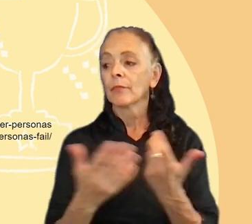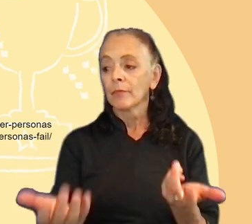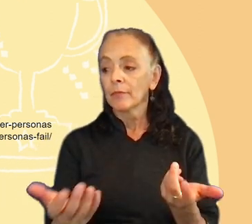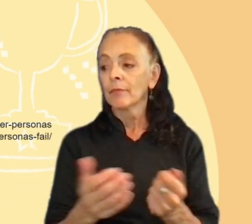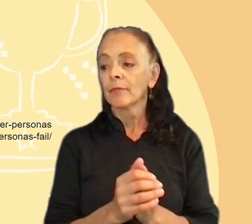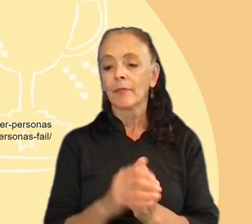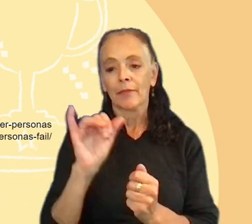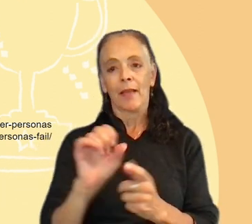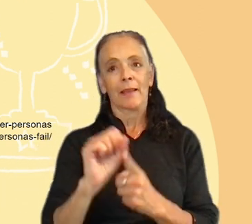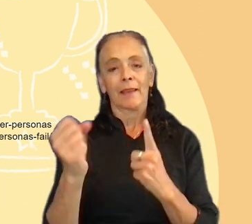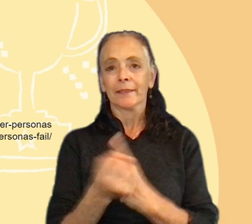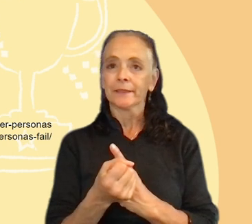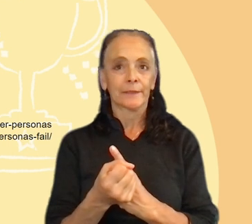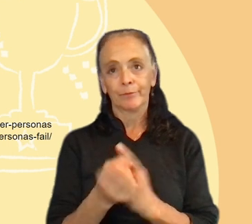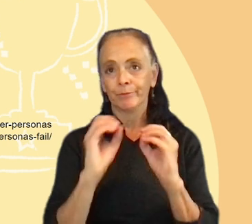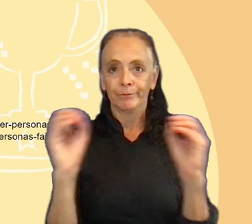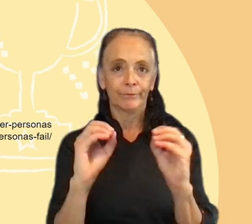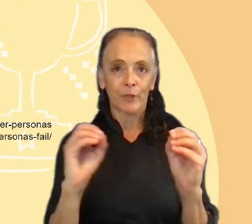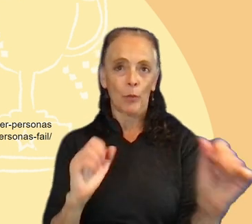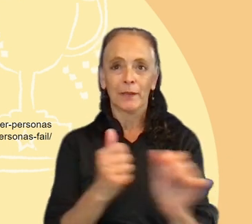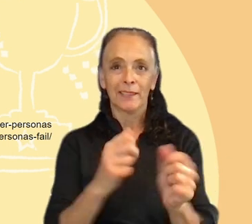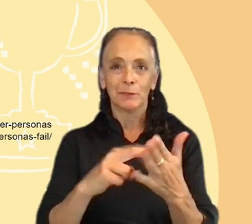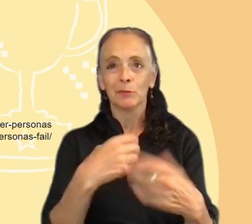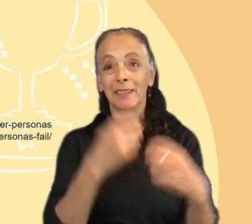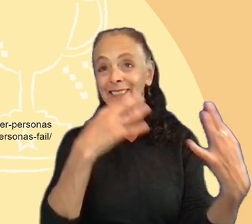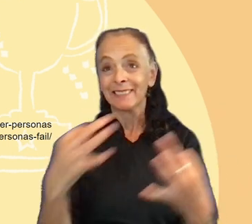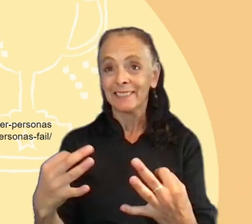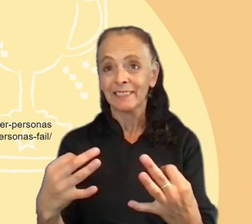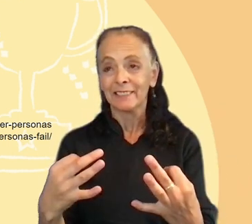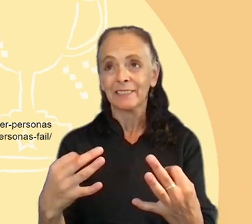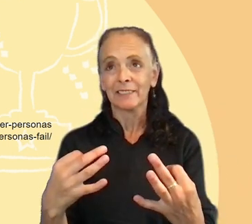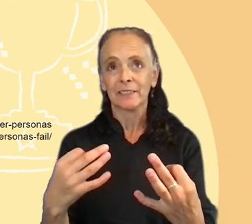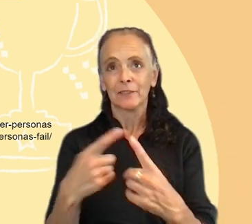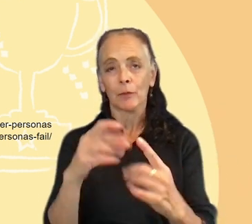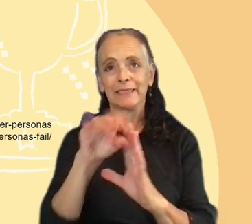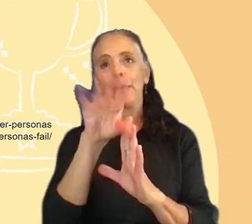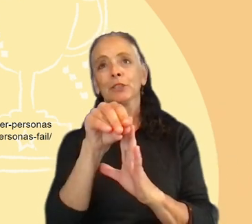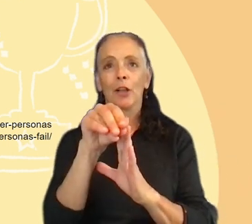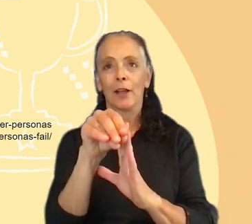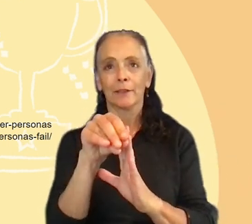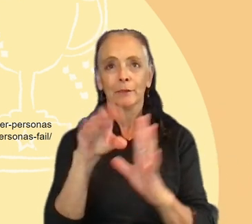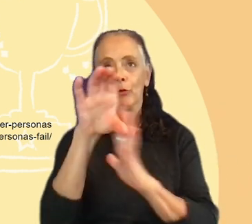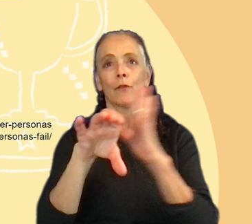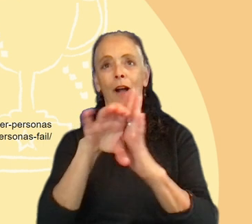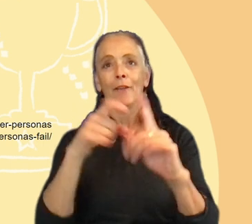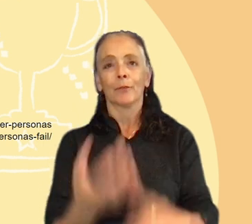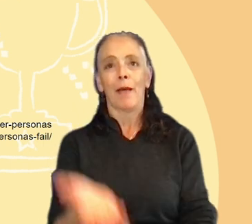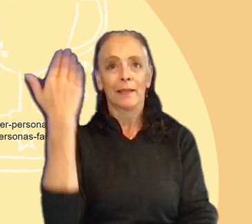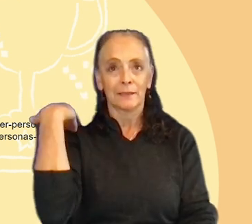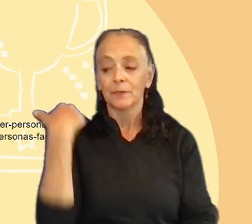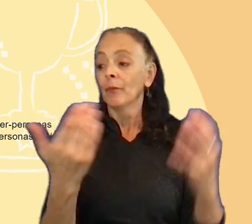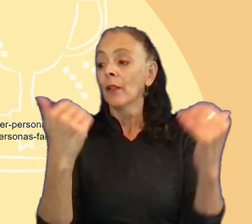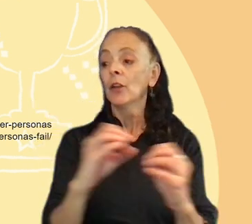in this case, they are not updated. So, you make decisions on a snapshot of a profile in the past. No